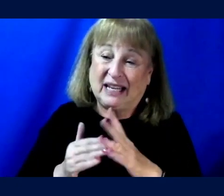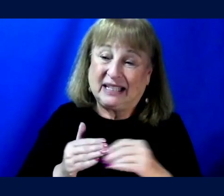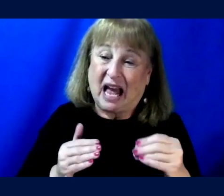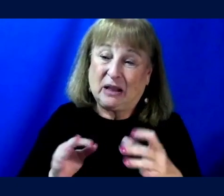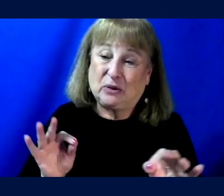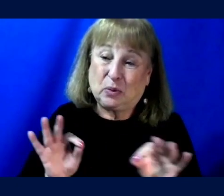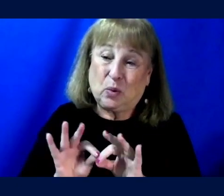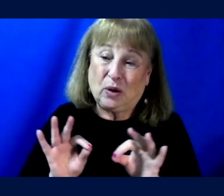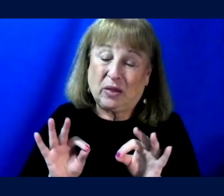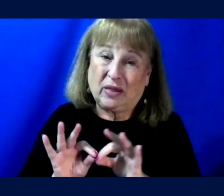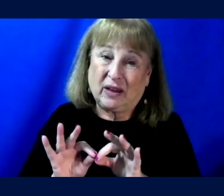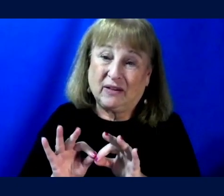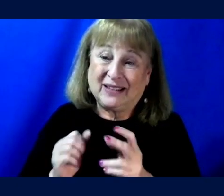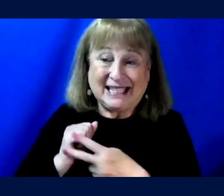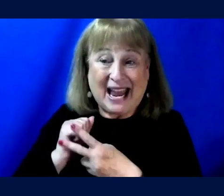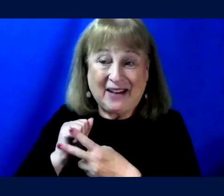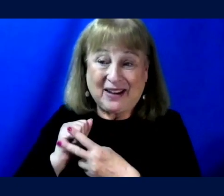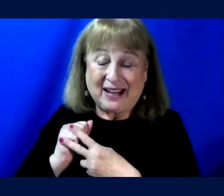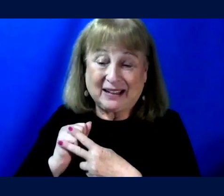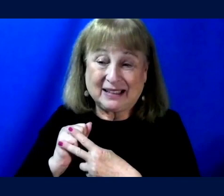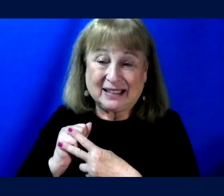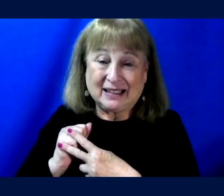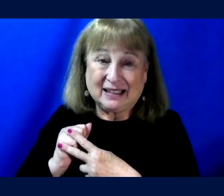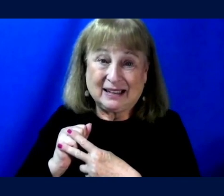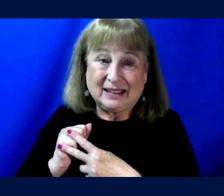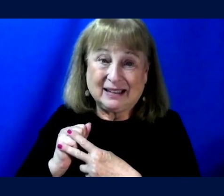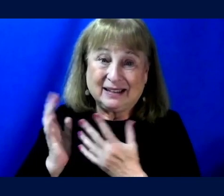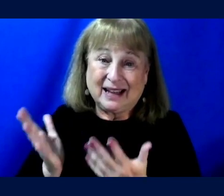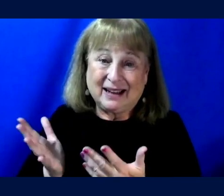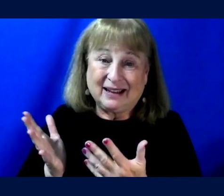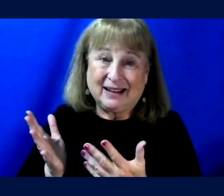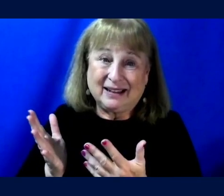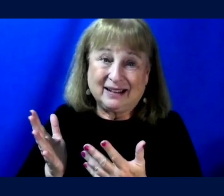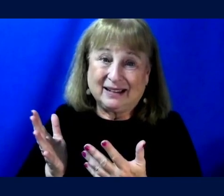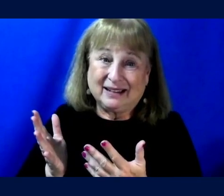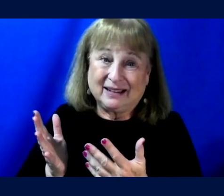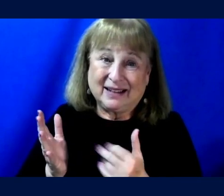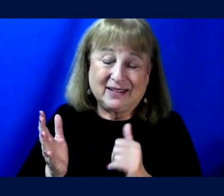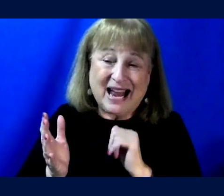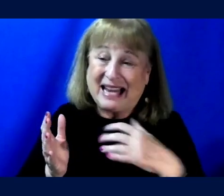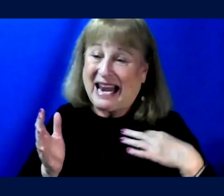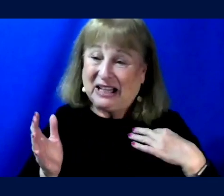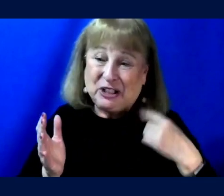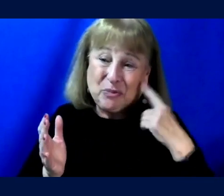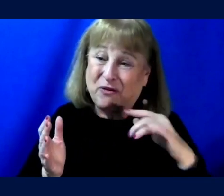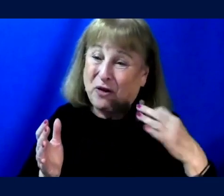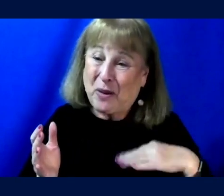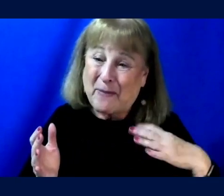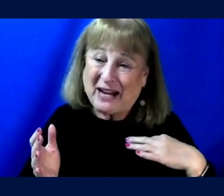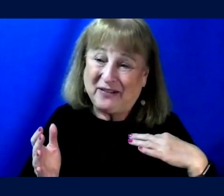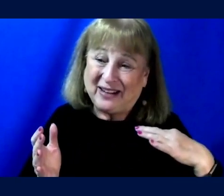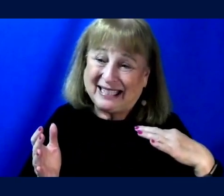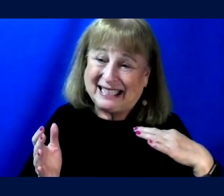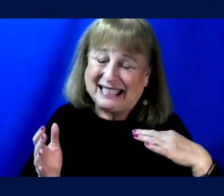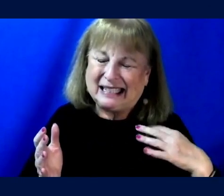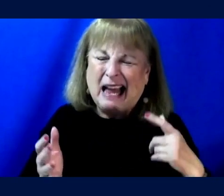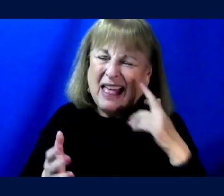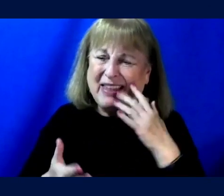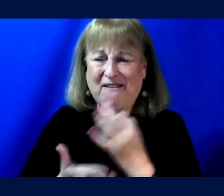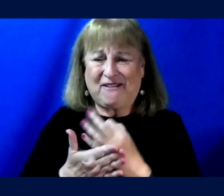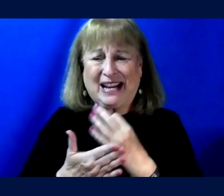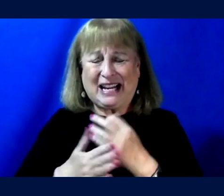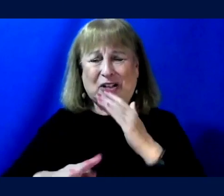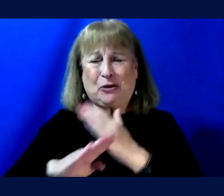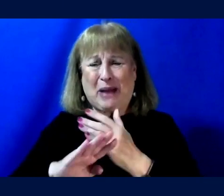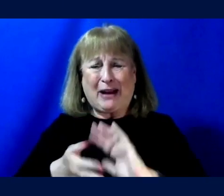uh you know savings uh because then uh they're they're no longer eligible for their benefits so there might be a financial barrier